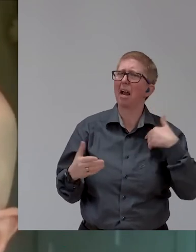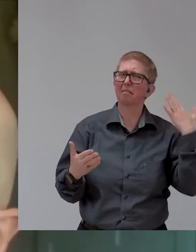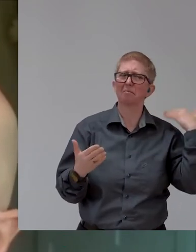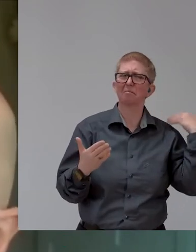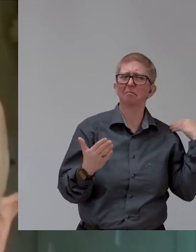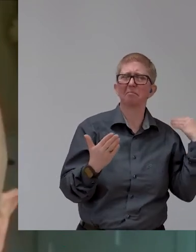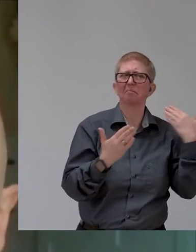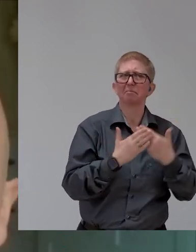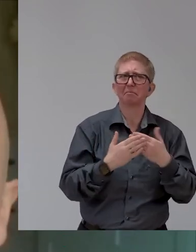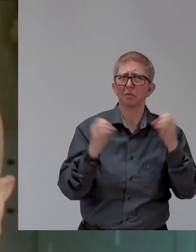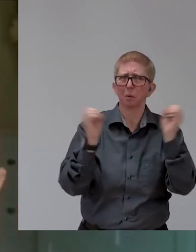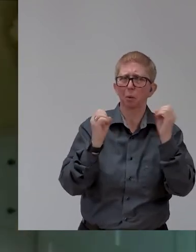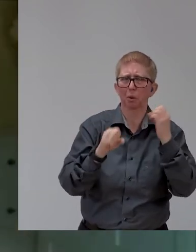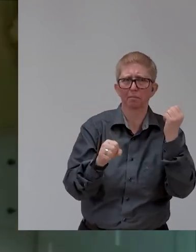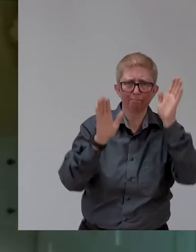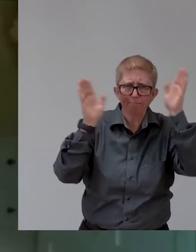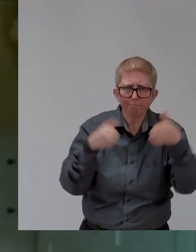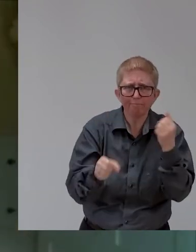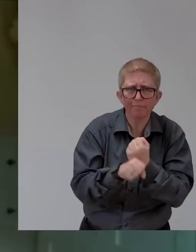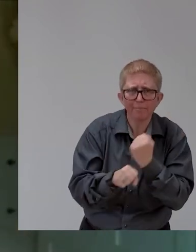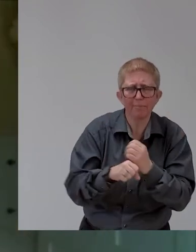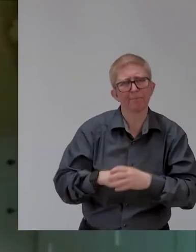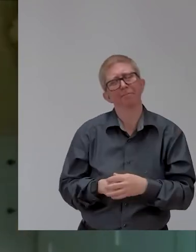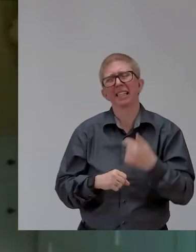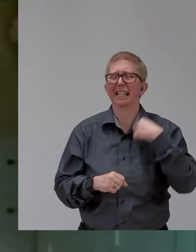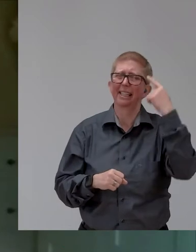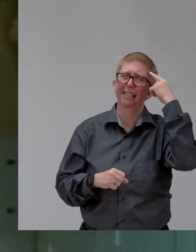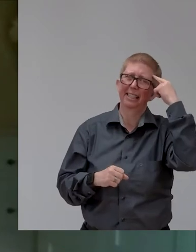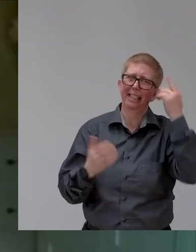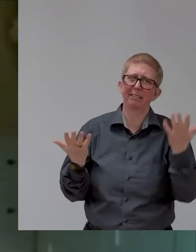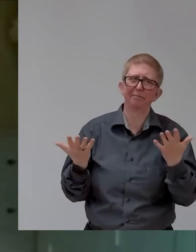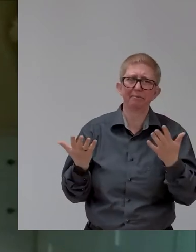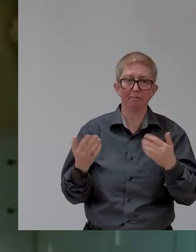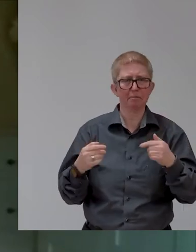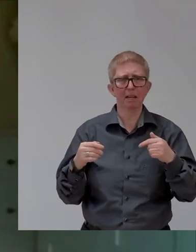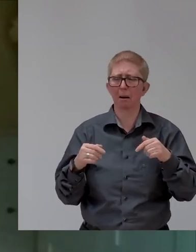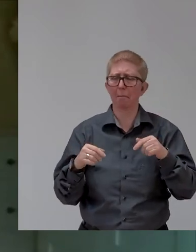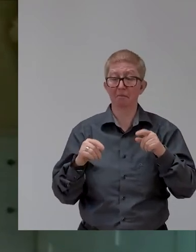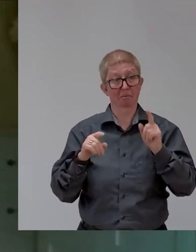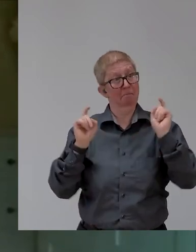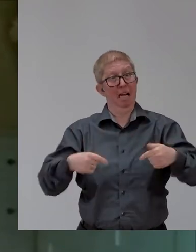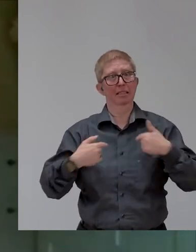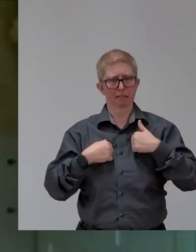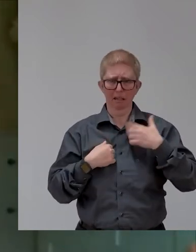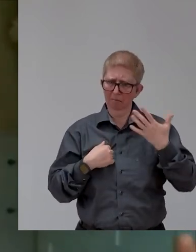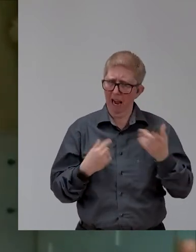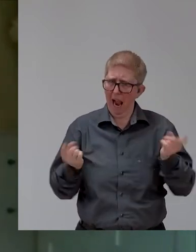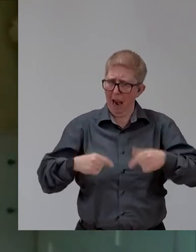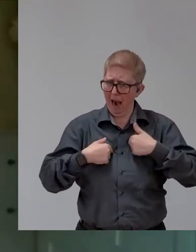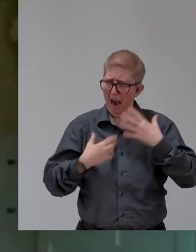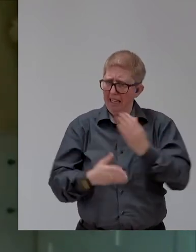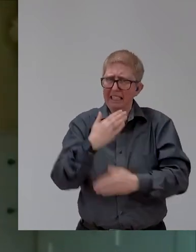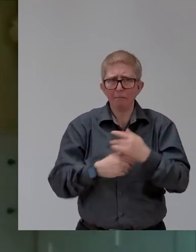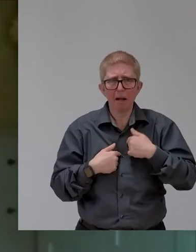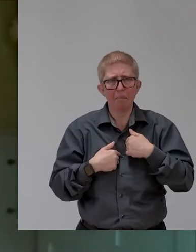so I, suppose that, that, I, I don't think you have to have a personal experience. I mean, any more than you, you know, our biggest issue was gender and we were